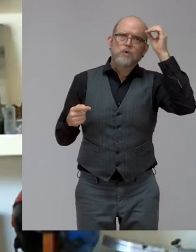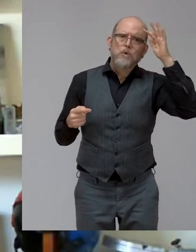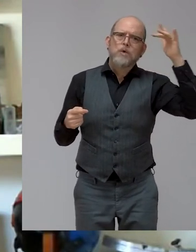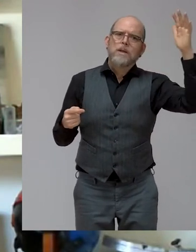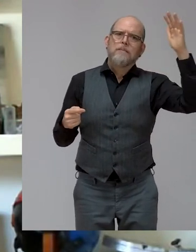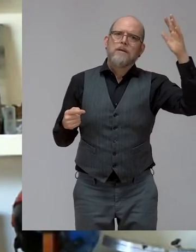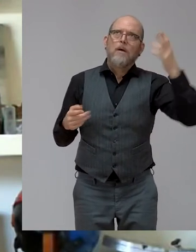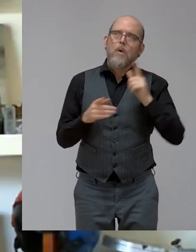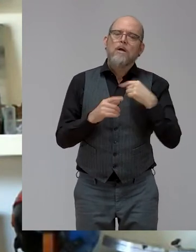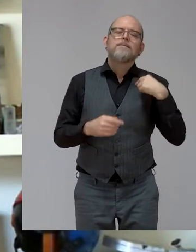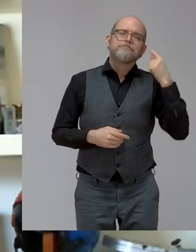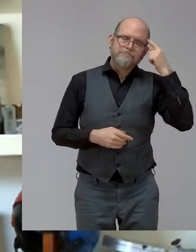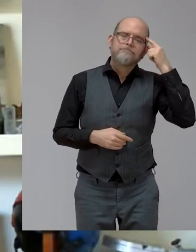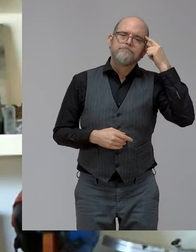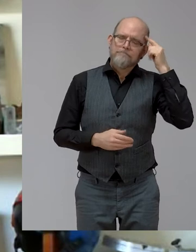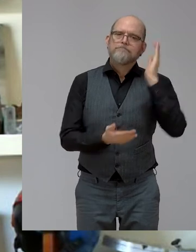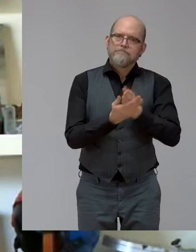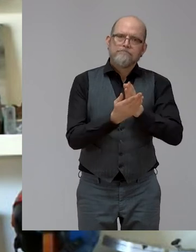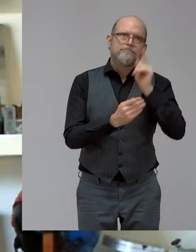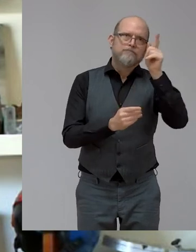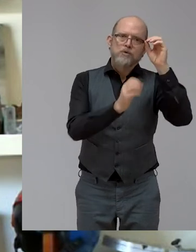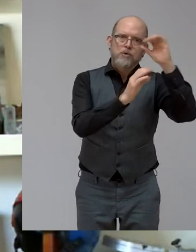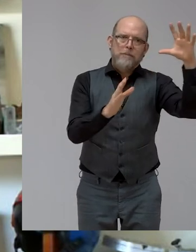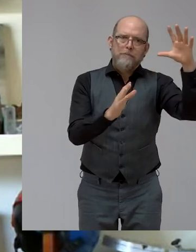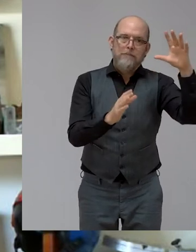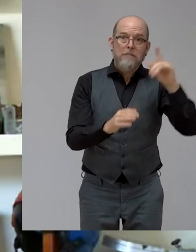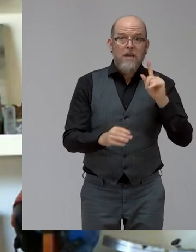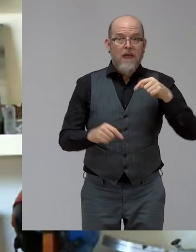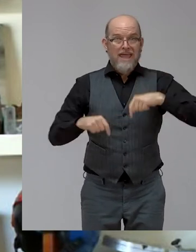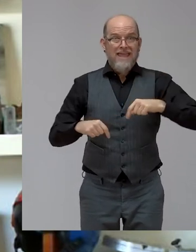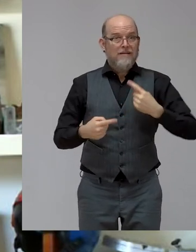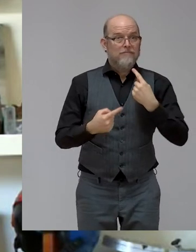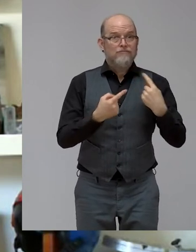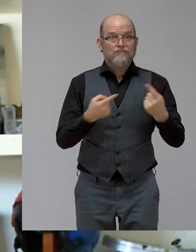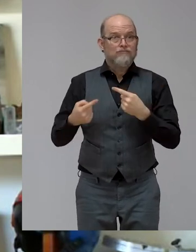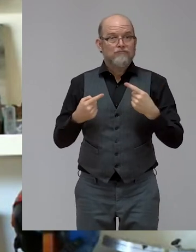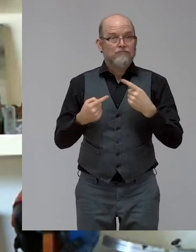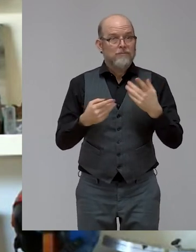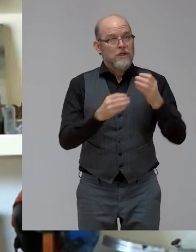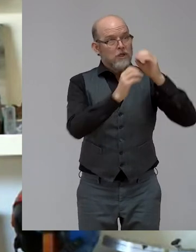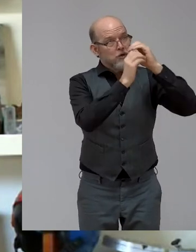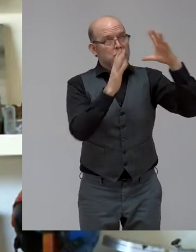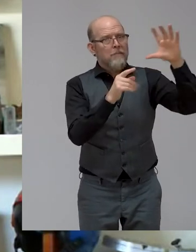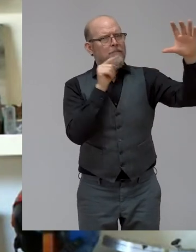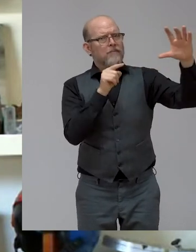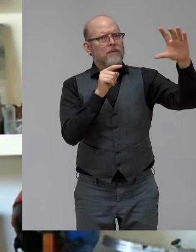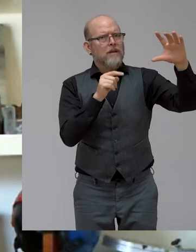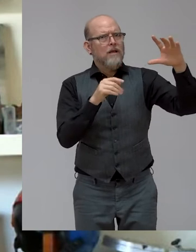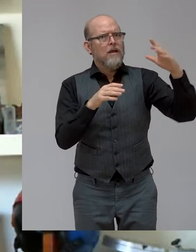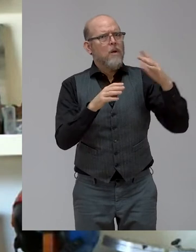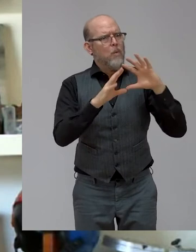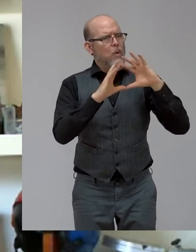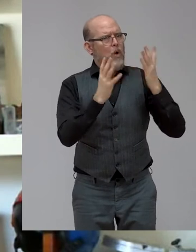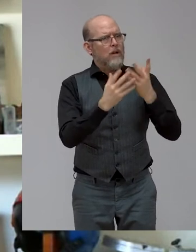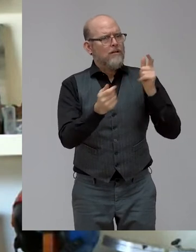talking about dreams that are supposed to change the world, to make a